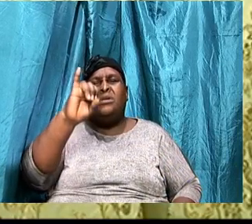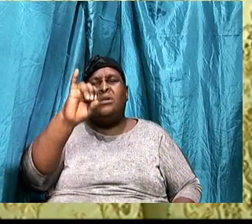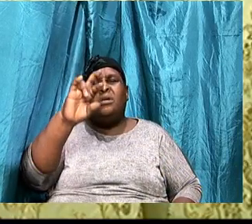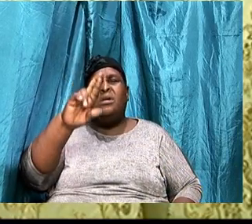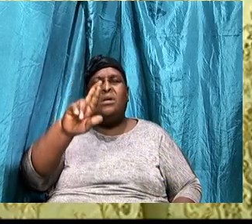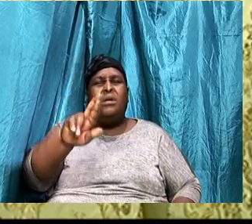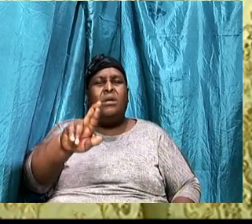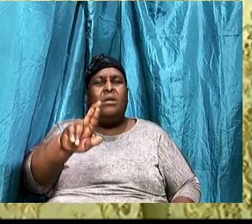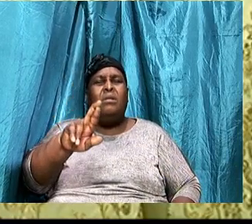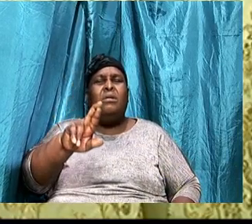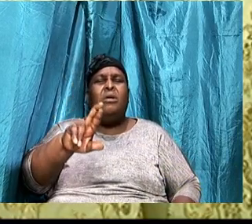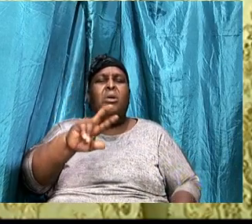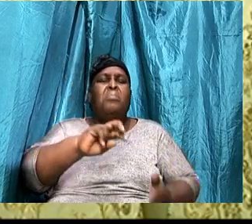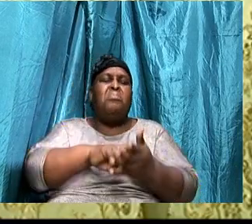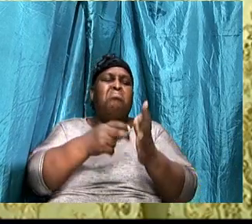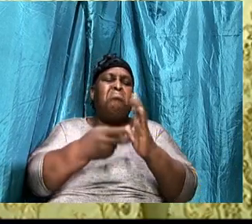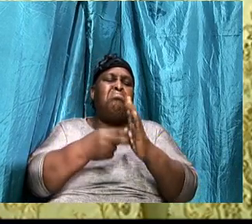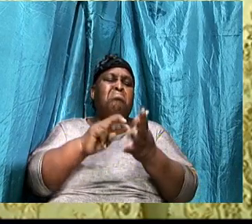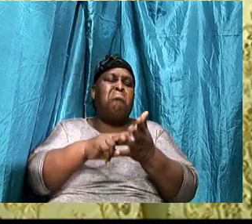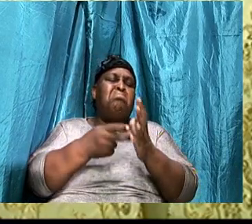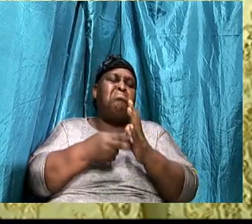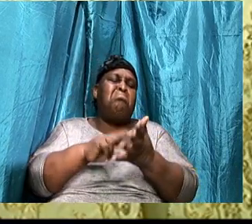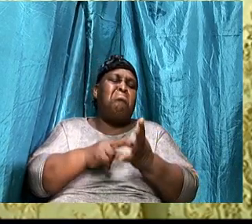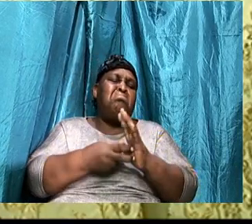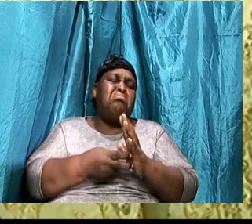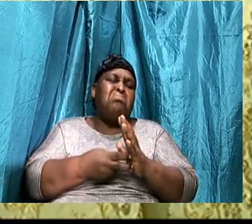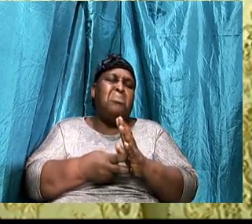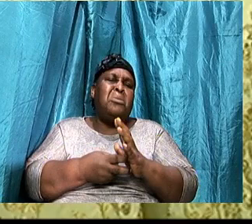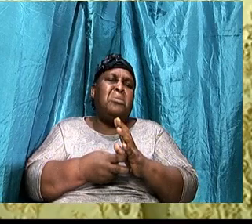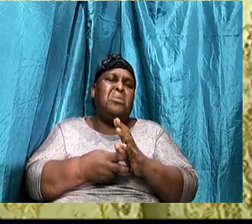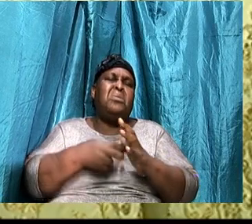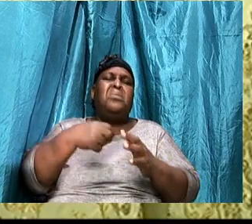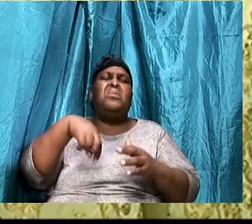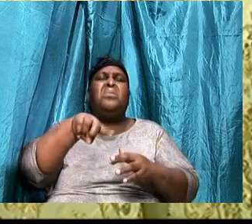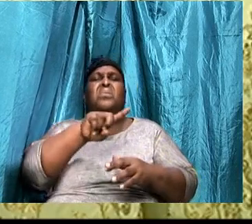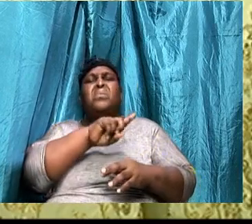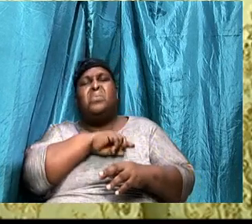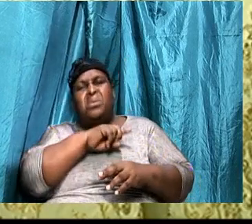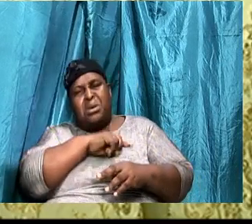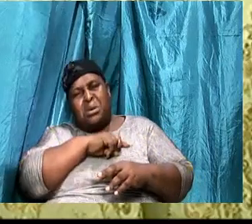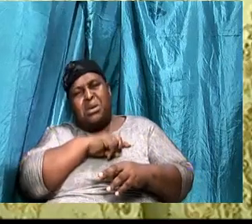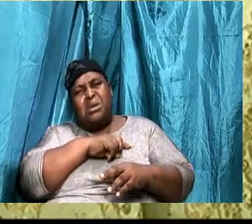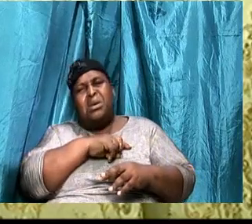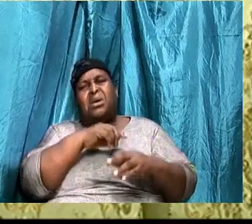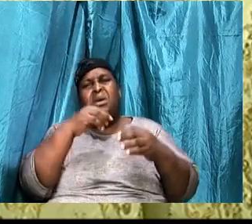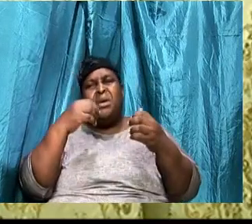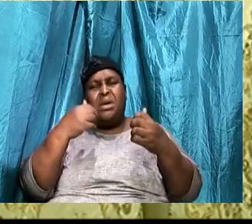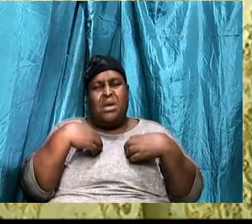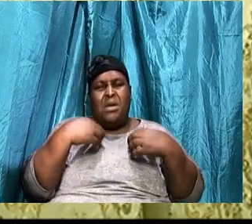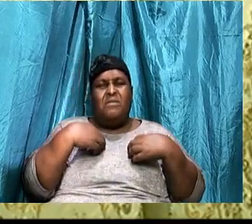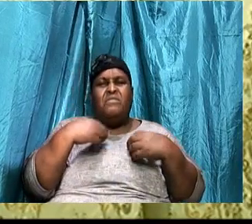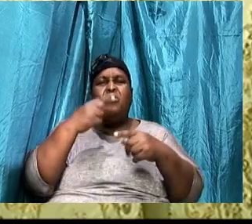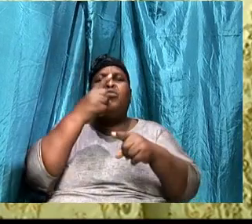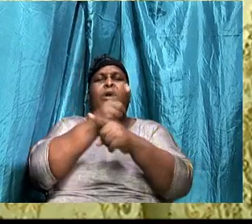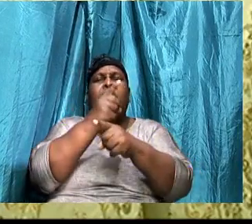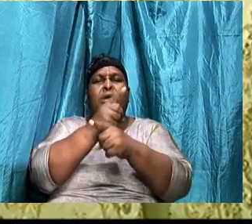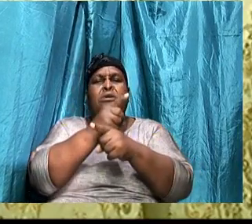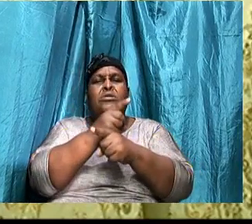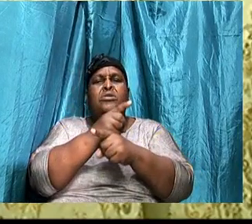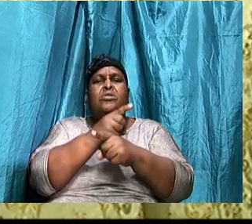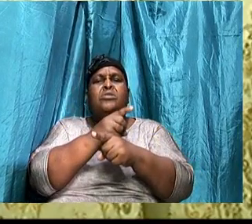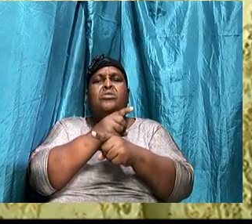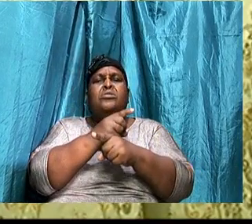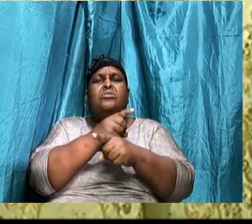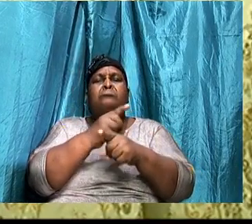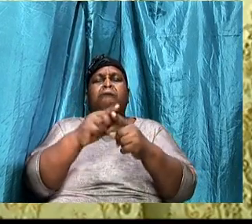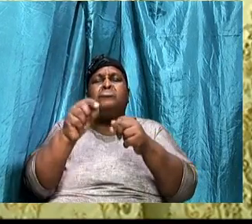of God that can never perish. If we remember the story about the